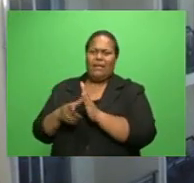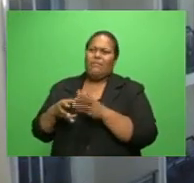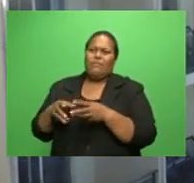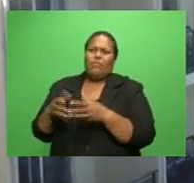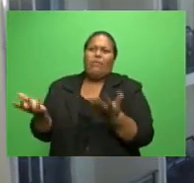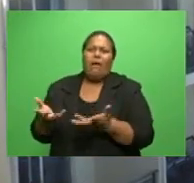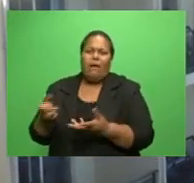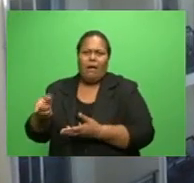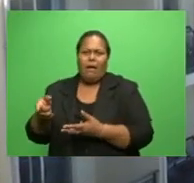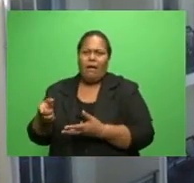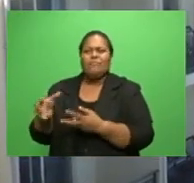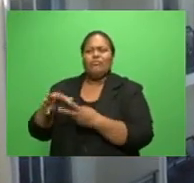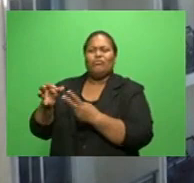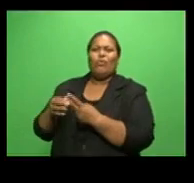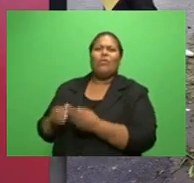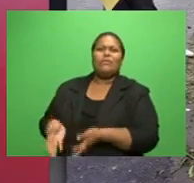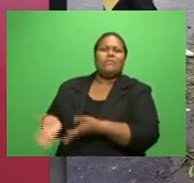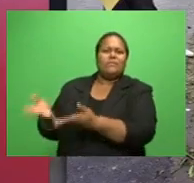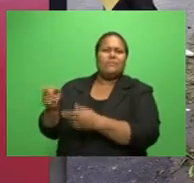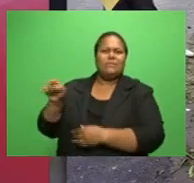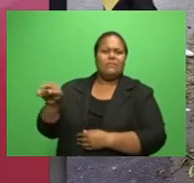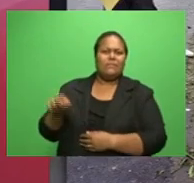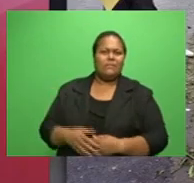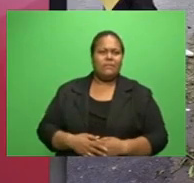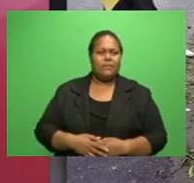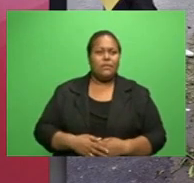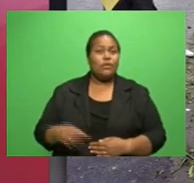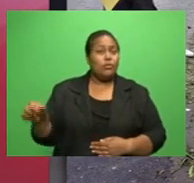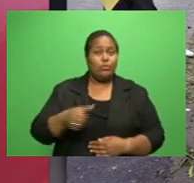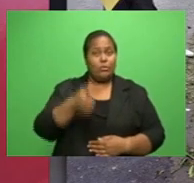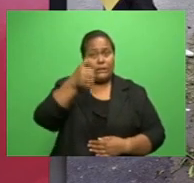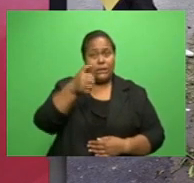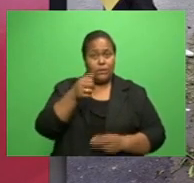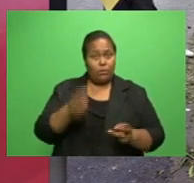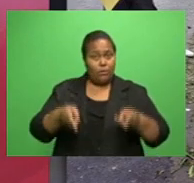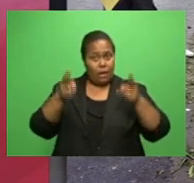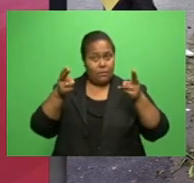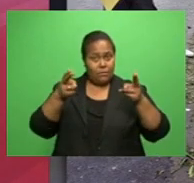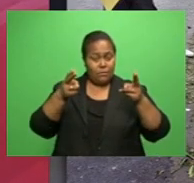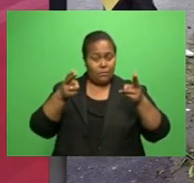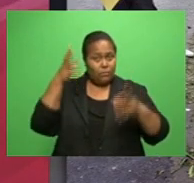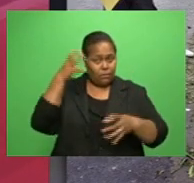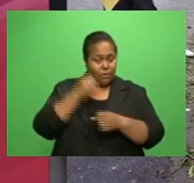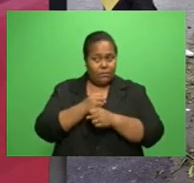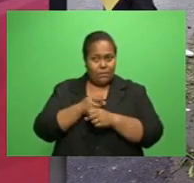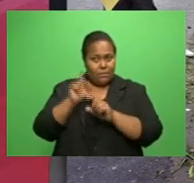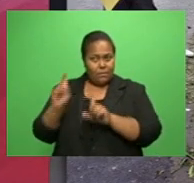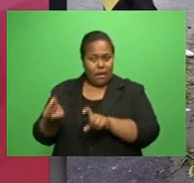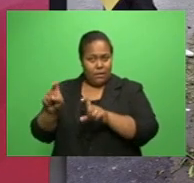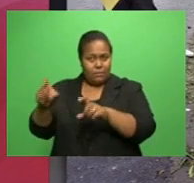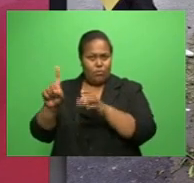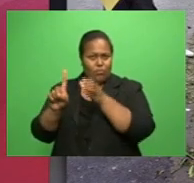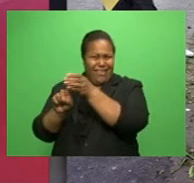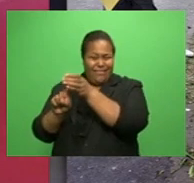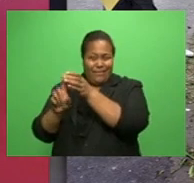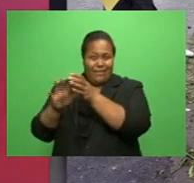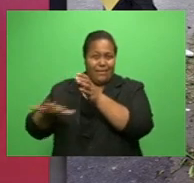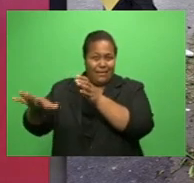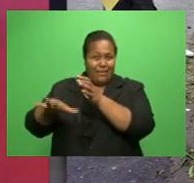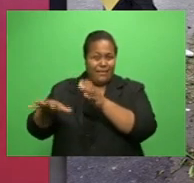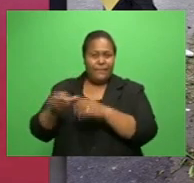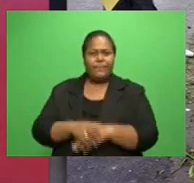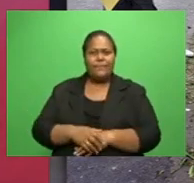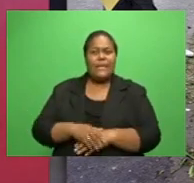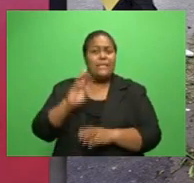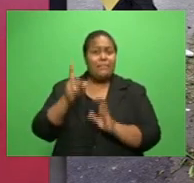quarantine period. There's supposed to be six hotels, although we cut back on some hotels whenever we feel